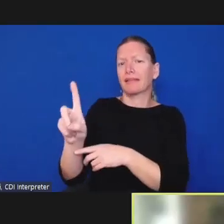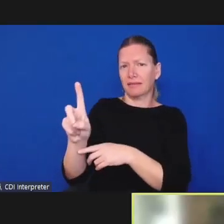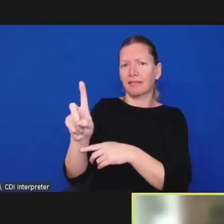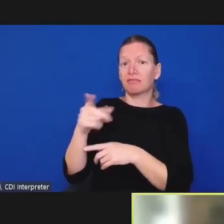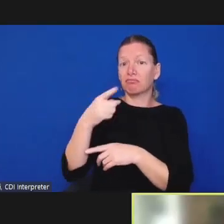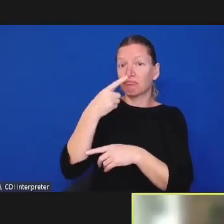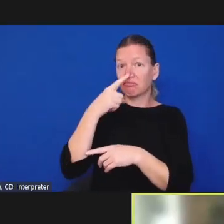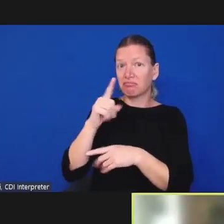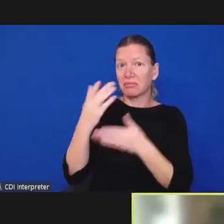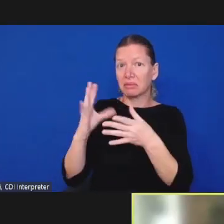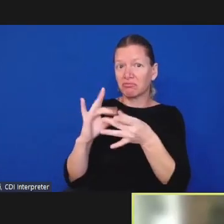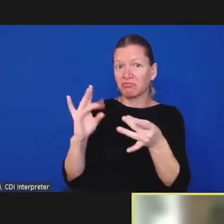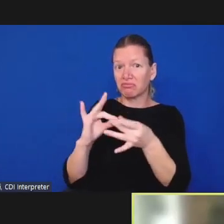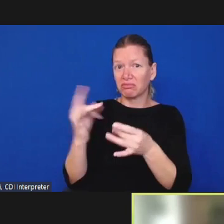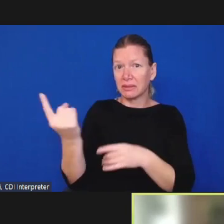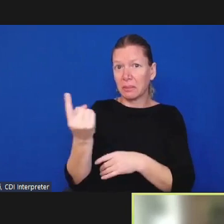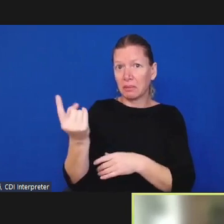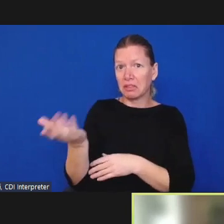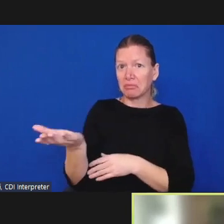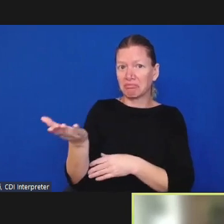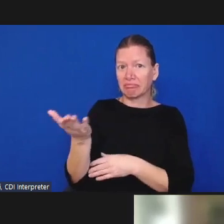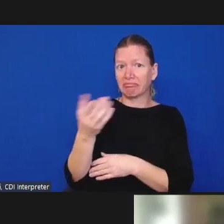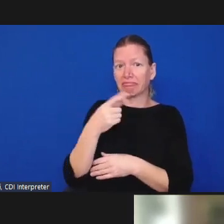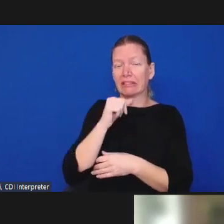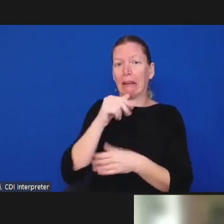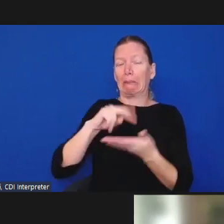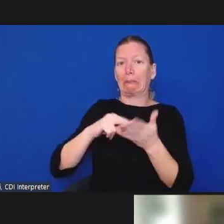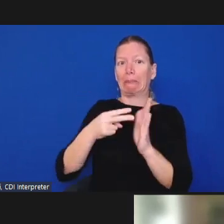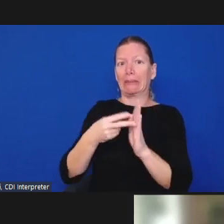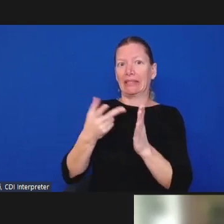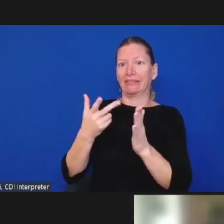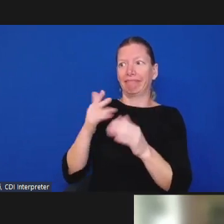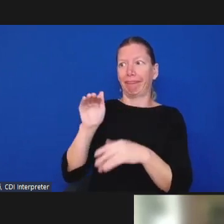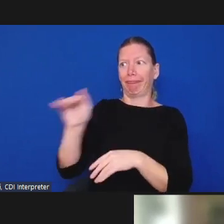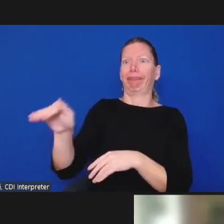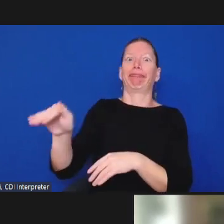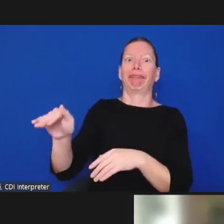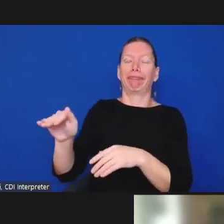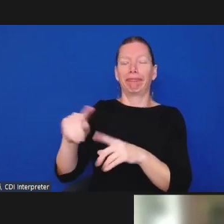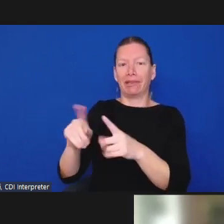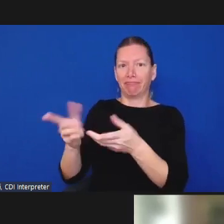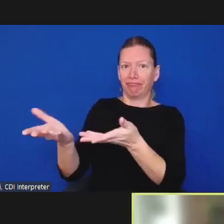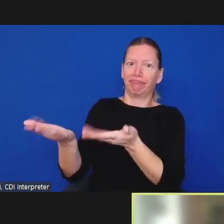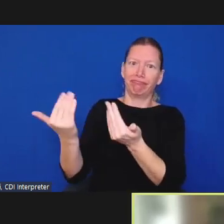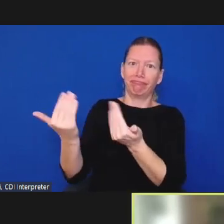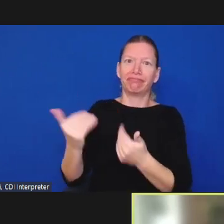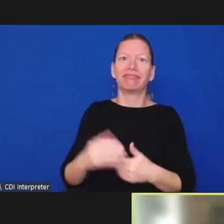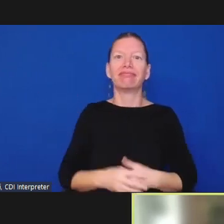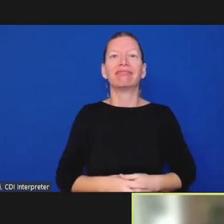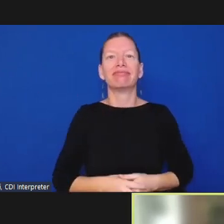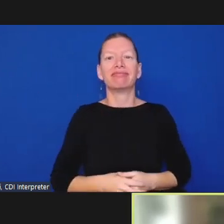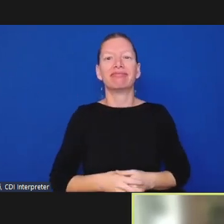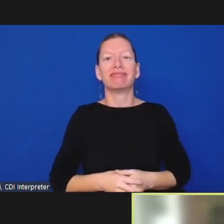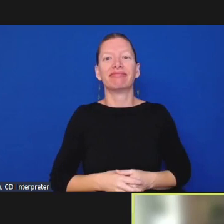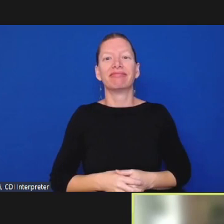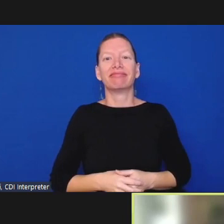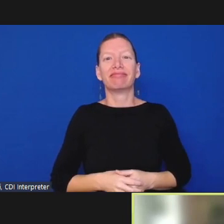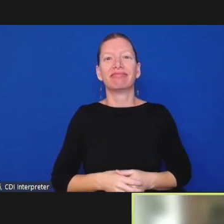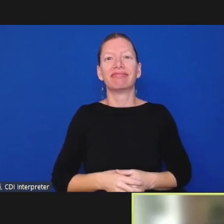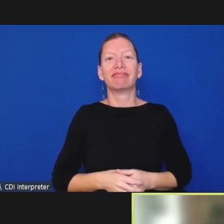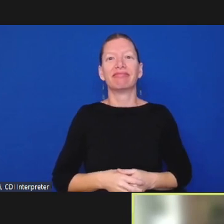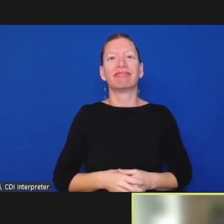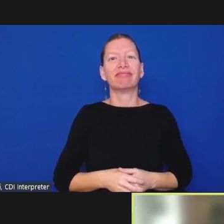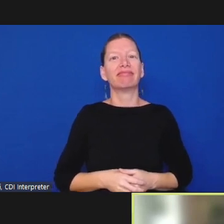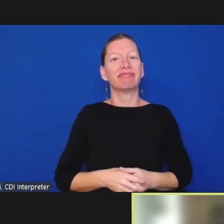okay i'm sorry um i guess the reason i'm here is that